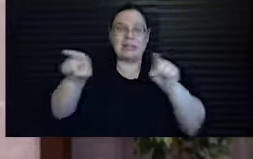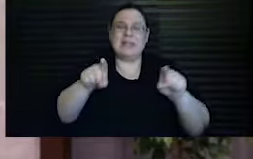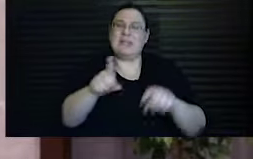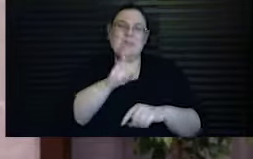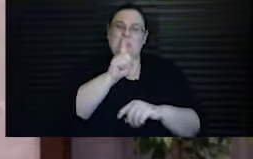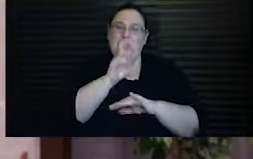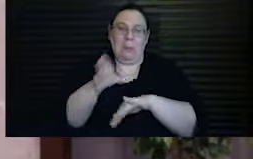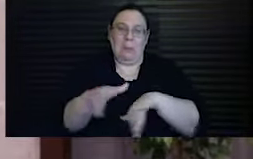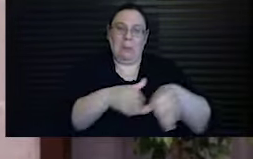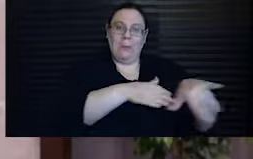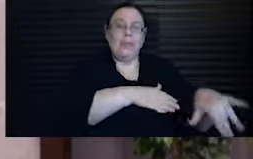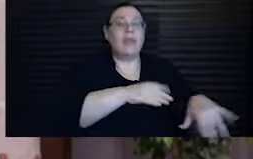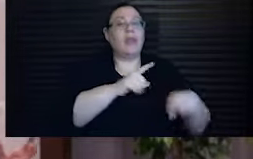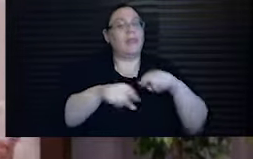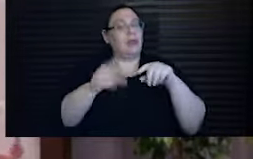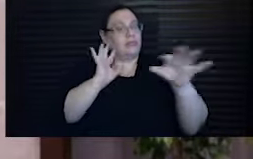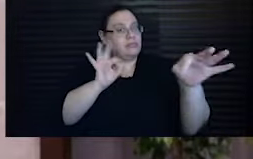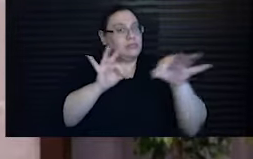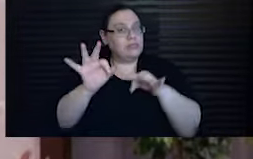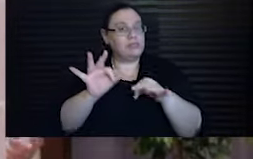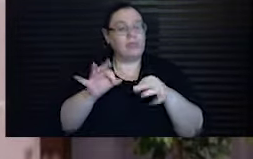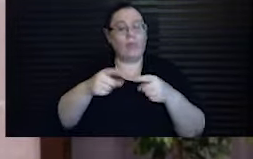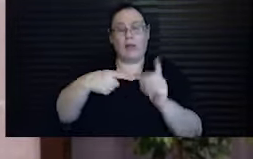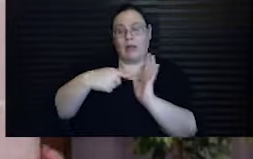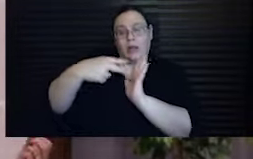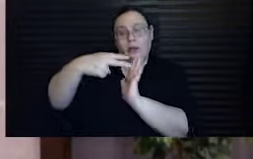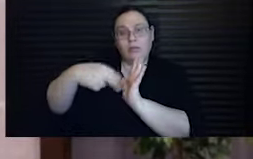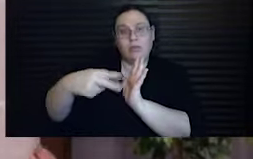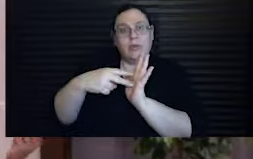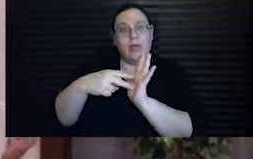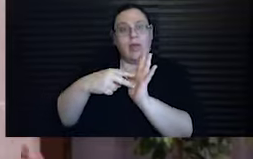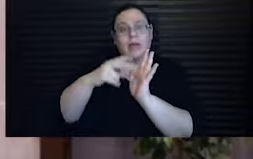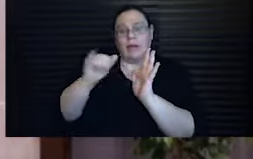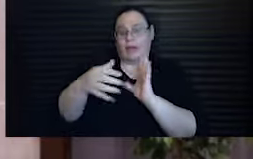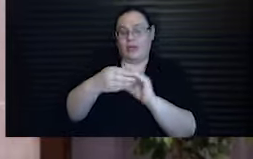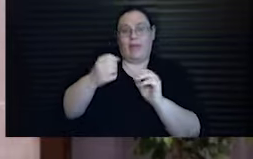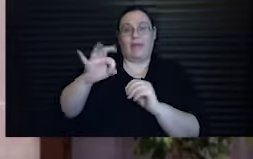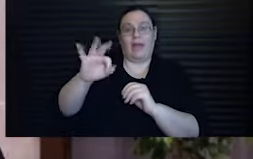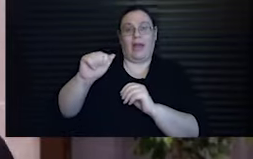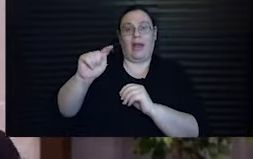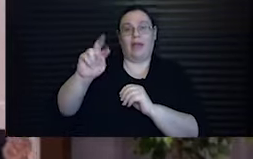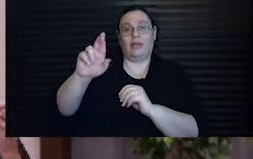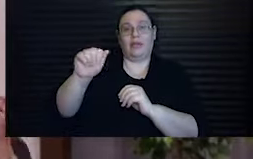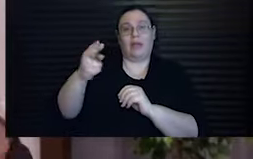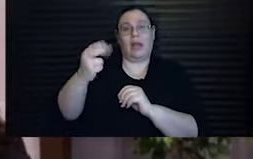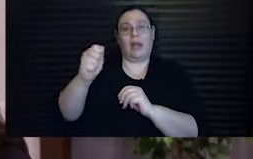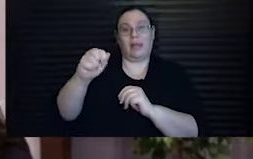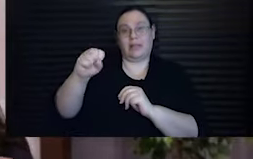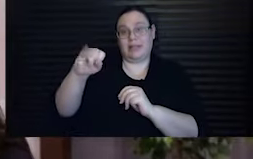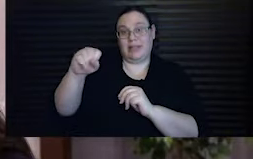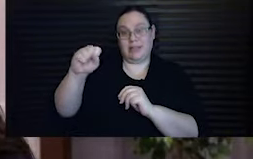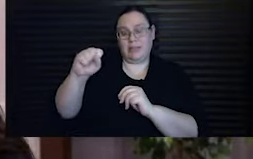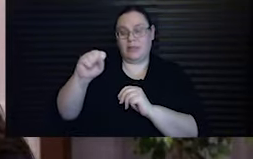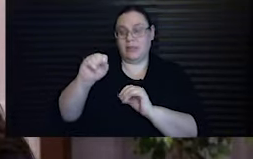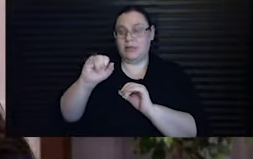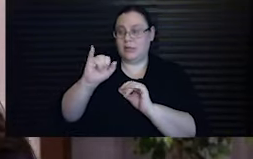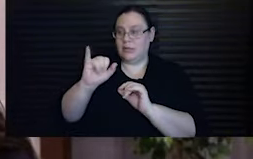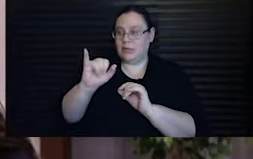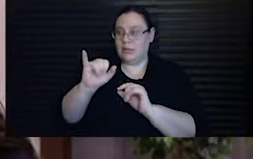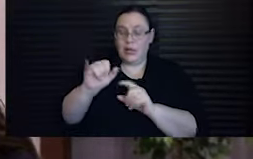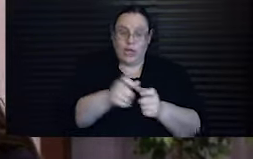But I want to tell you that it occurred to me as I read about the epic of Atrahasis that the Torah itself